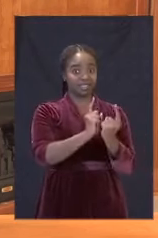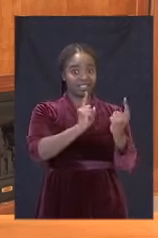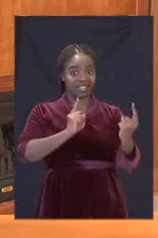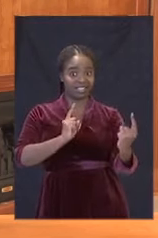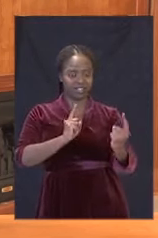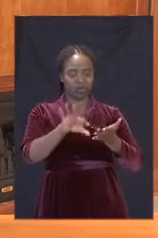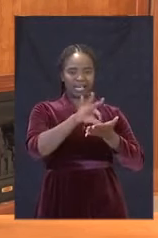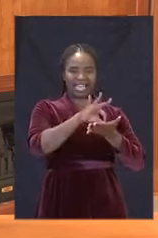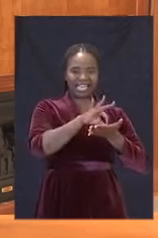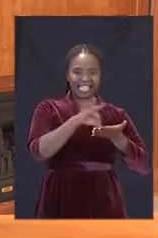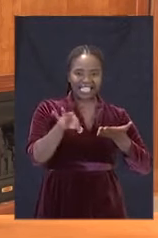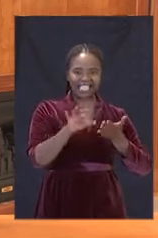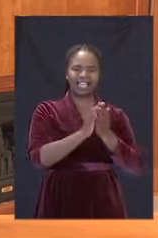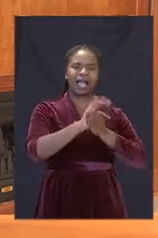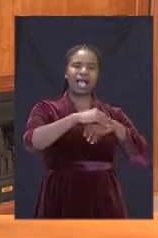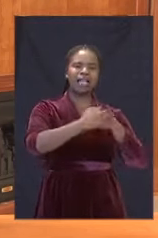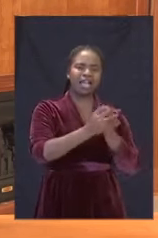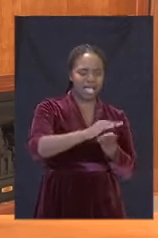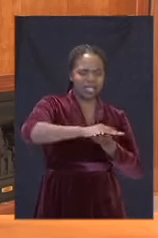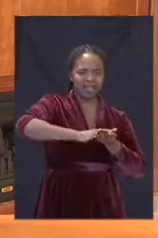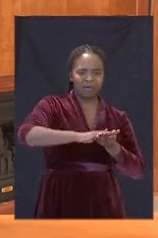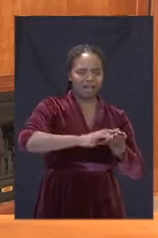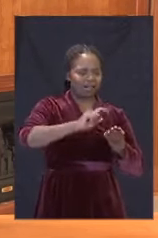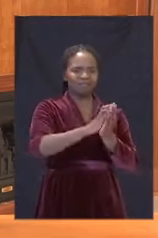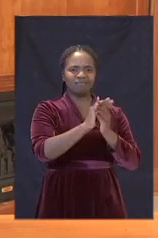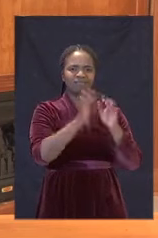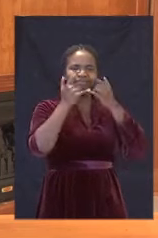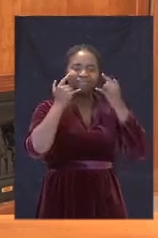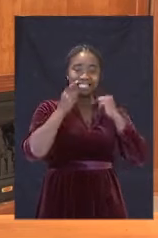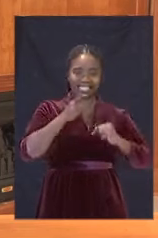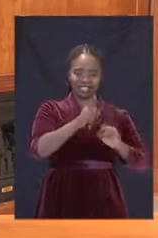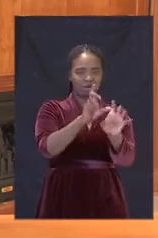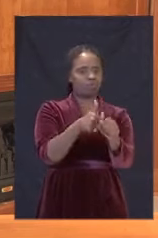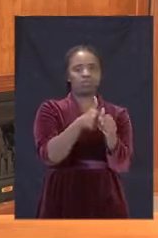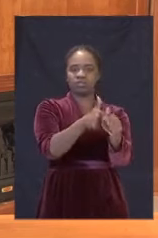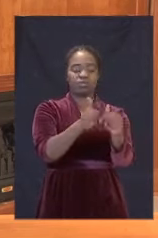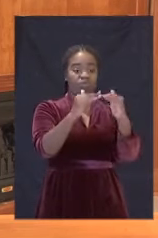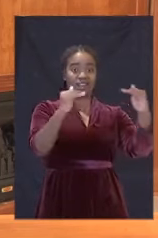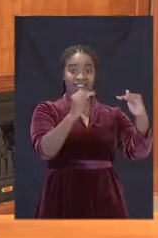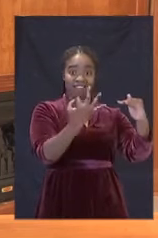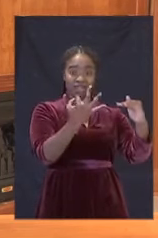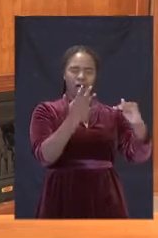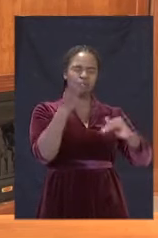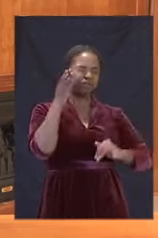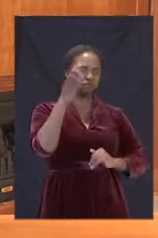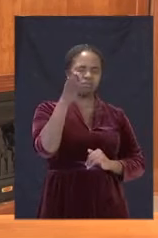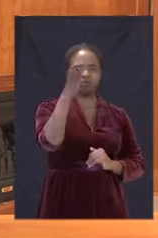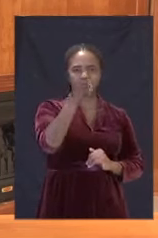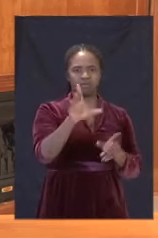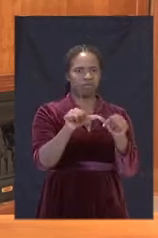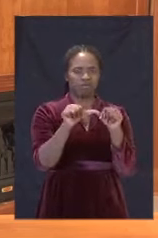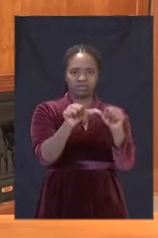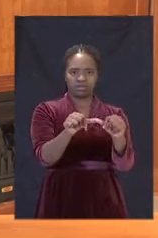that are in place under the lockdown will have to continue way into the future and